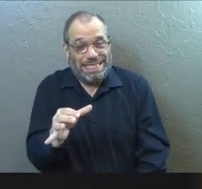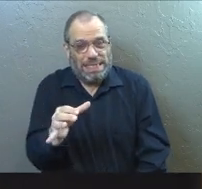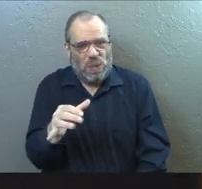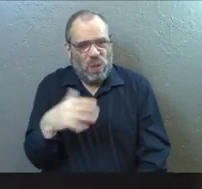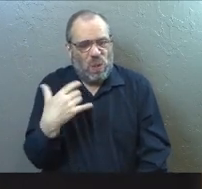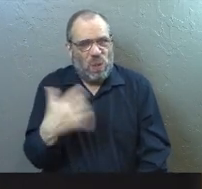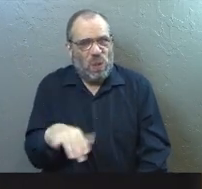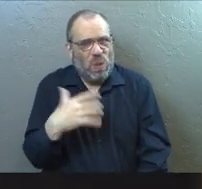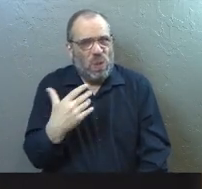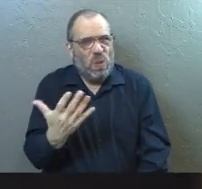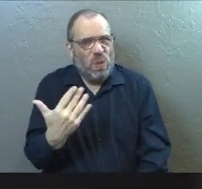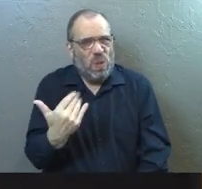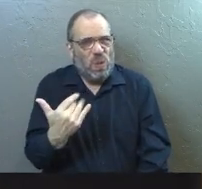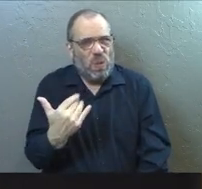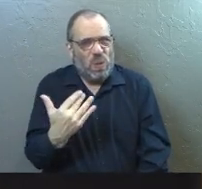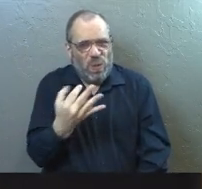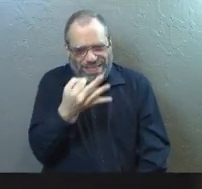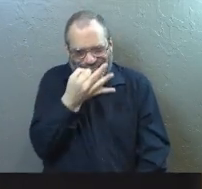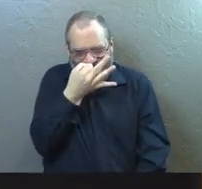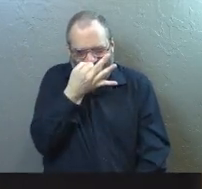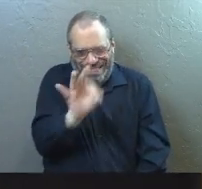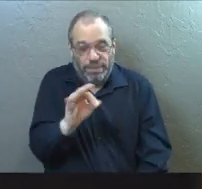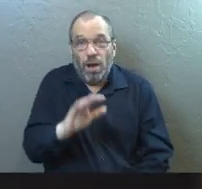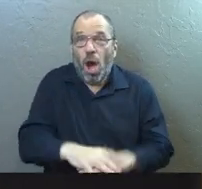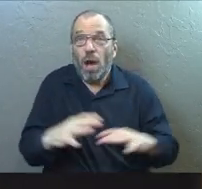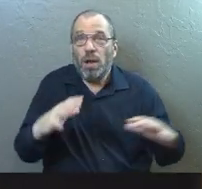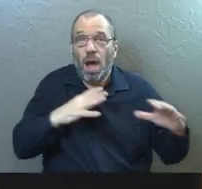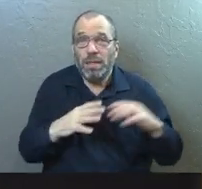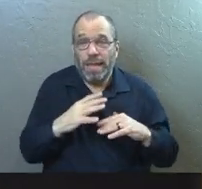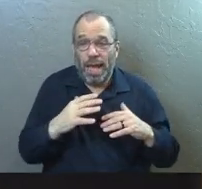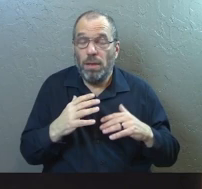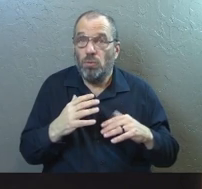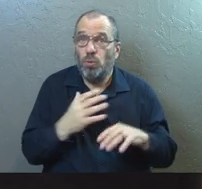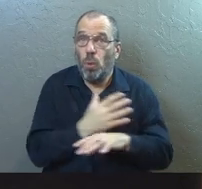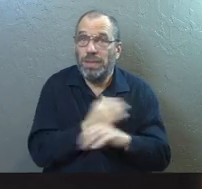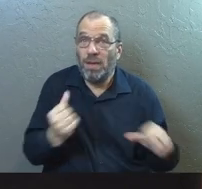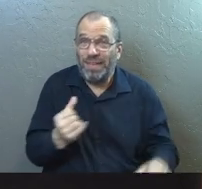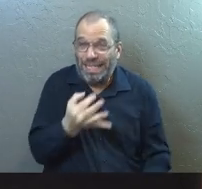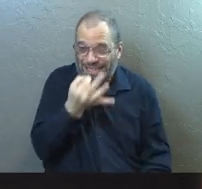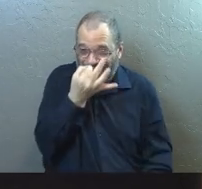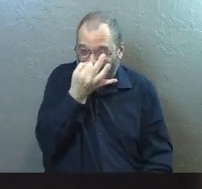today. Even on a holiday, it hangs in the balance today.